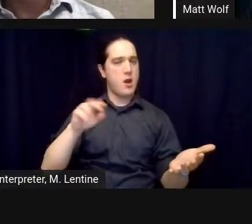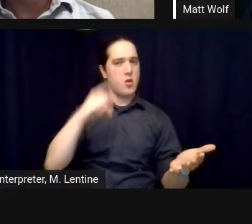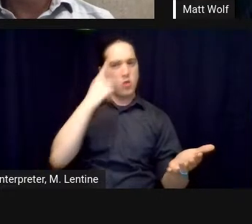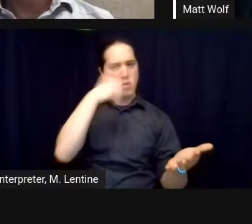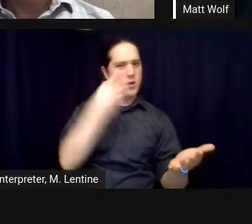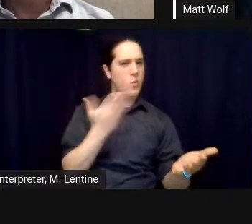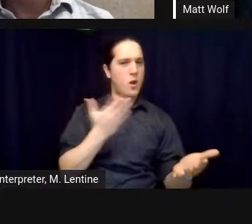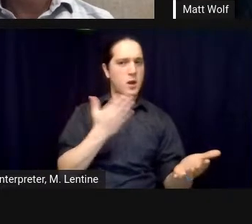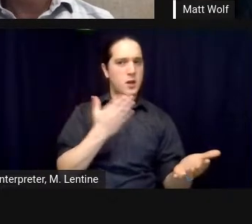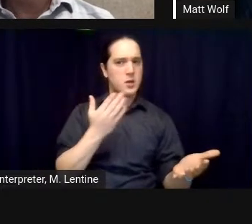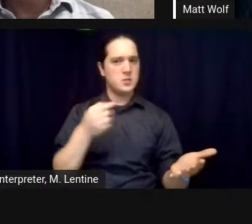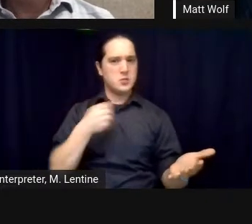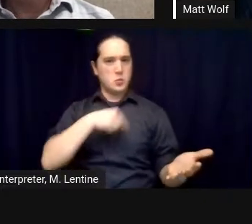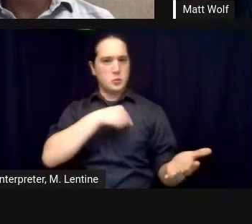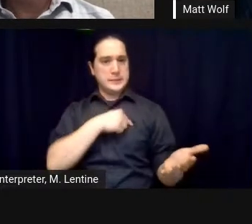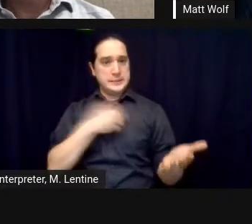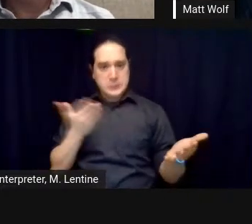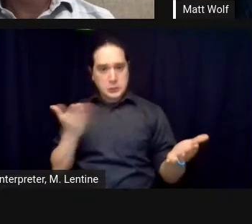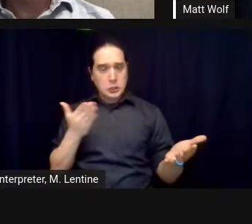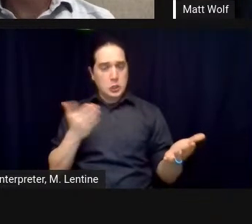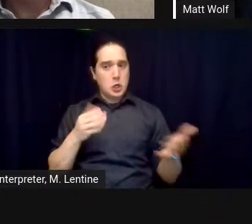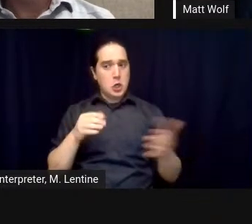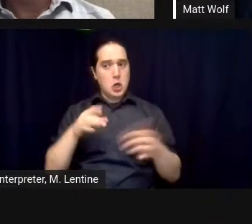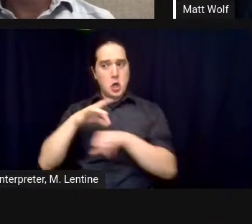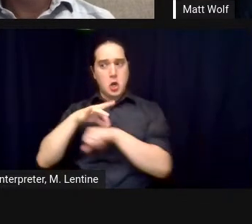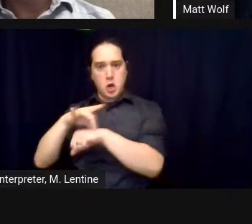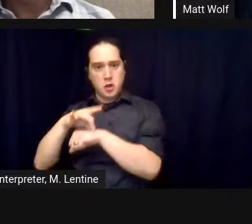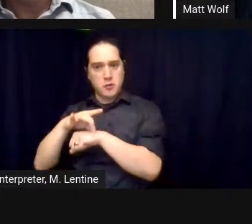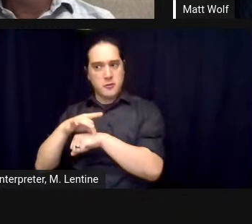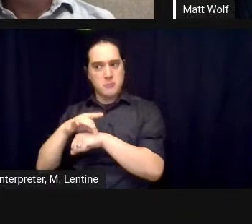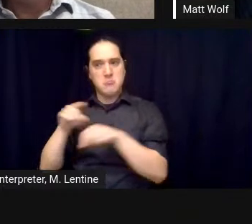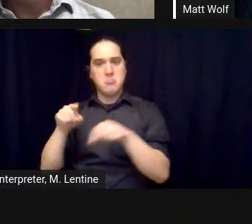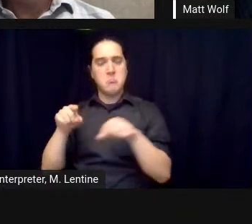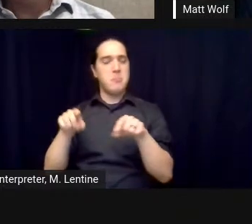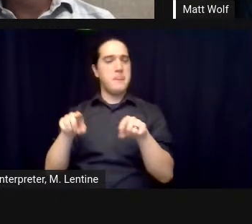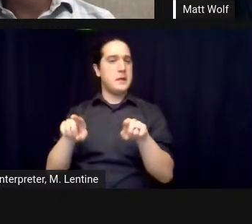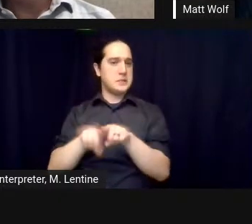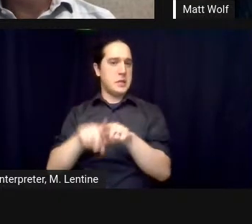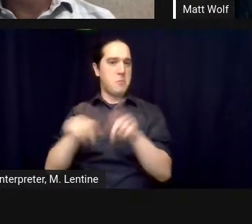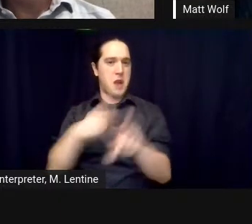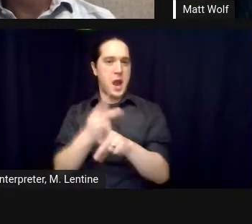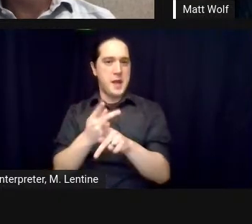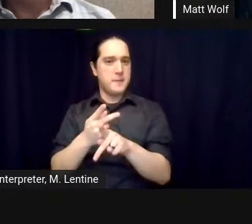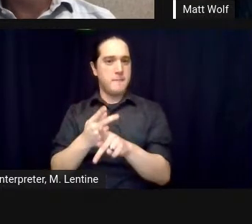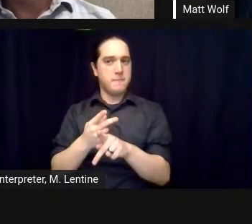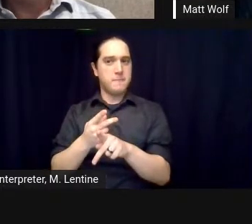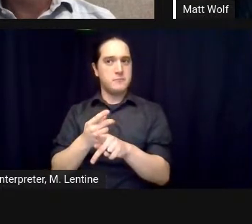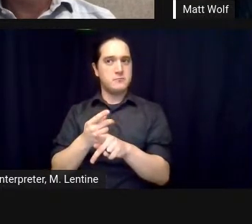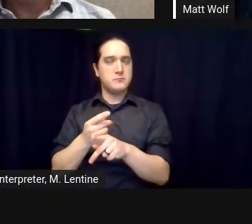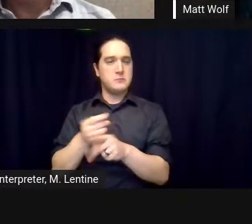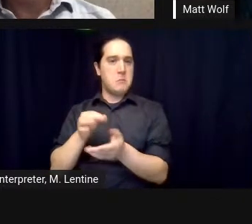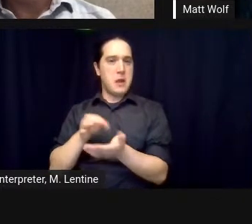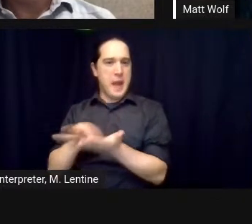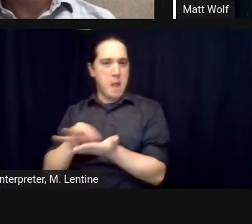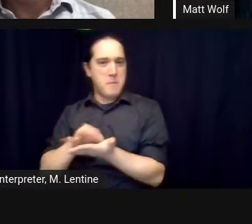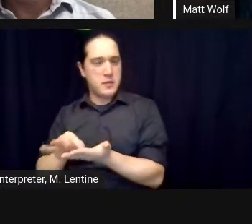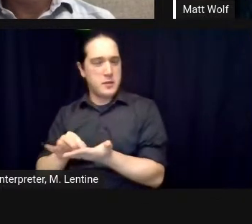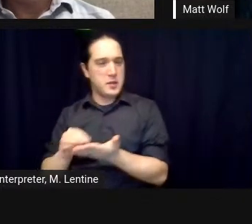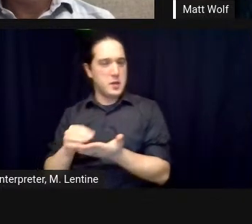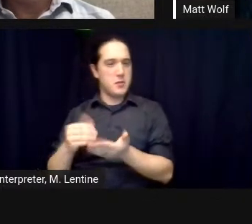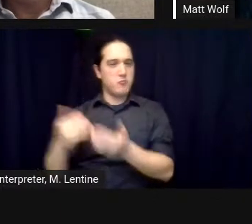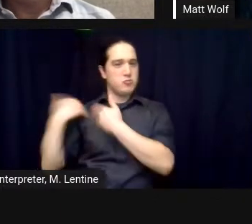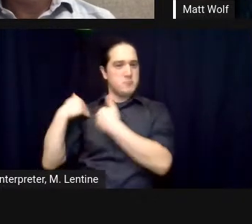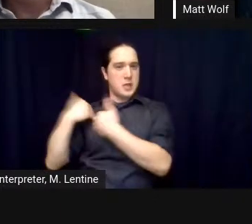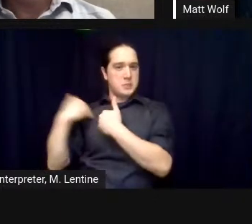planet earth we now have smog alerts in cities i'm convinced if people in around the world